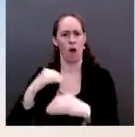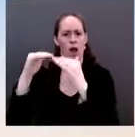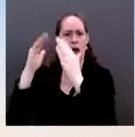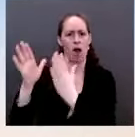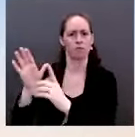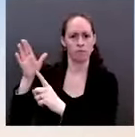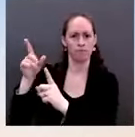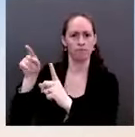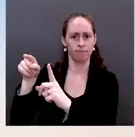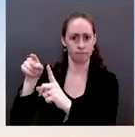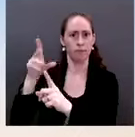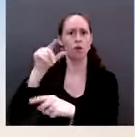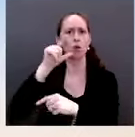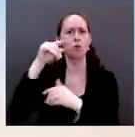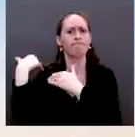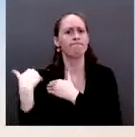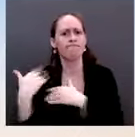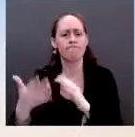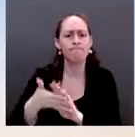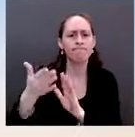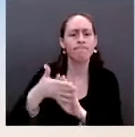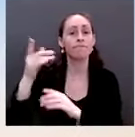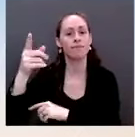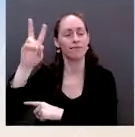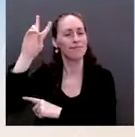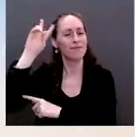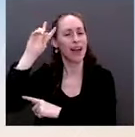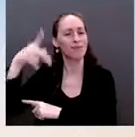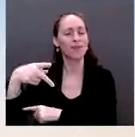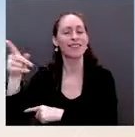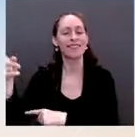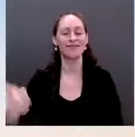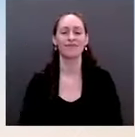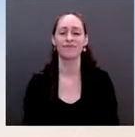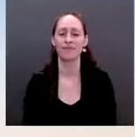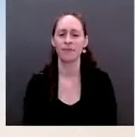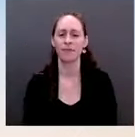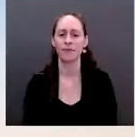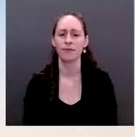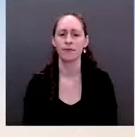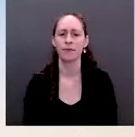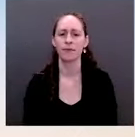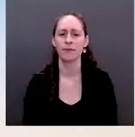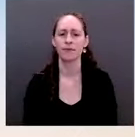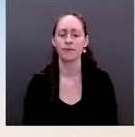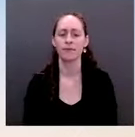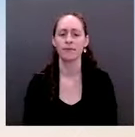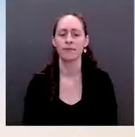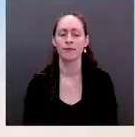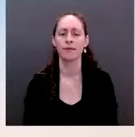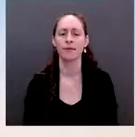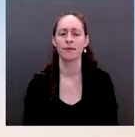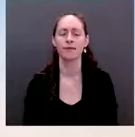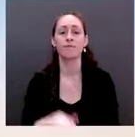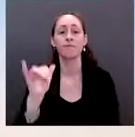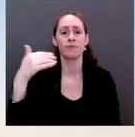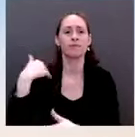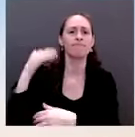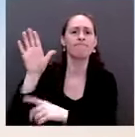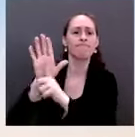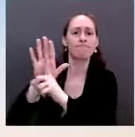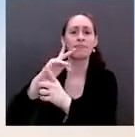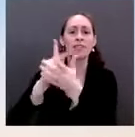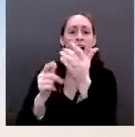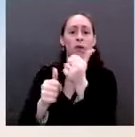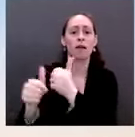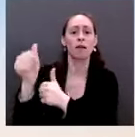as well as Chair and Labor Secretary Walsh as Vice Chair, released publicly the report it delivered to President Biden that includes nearly 70